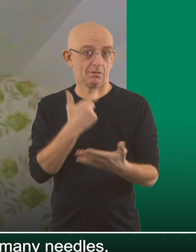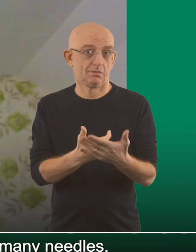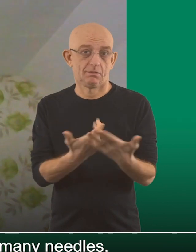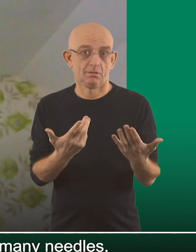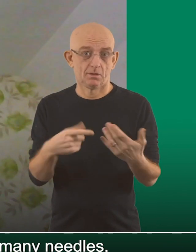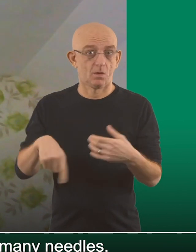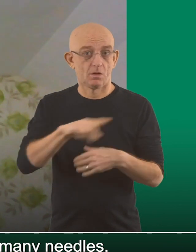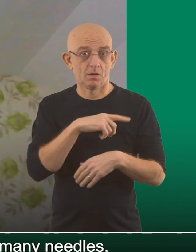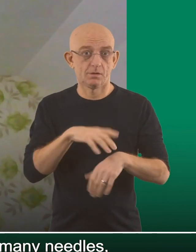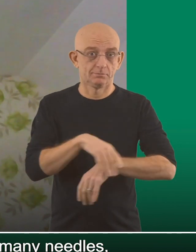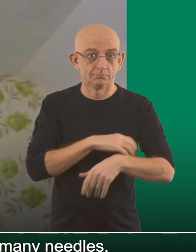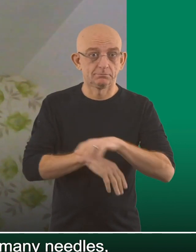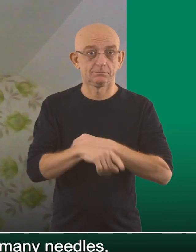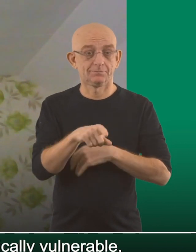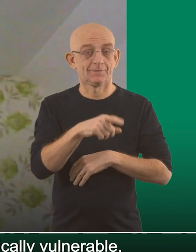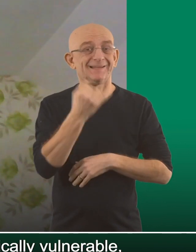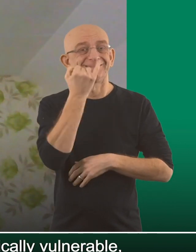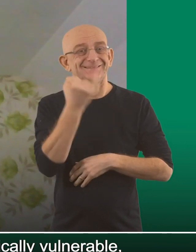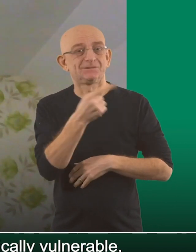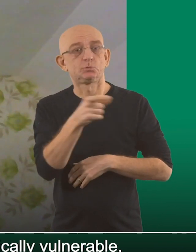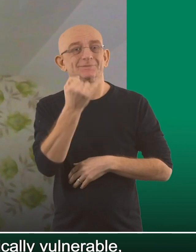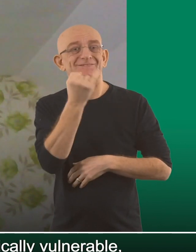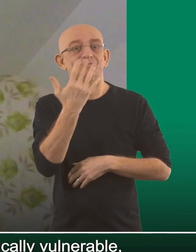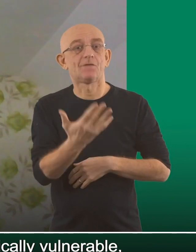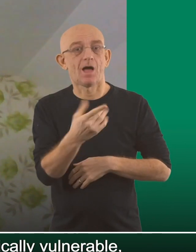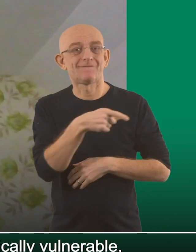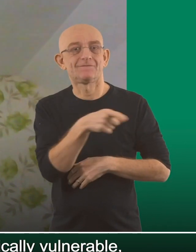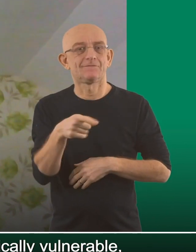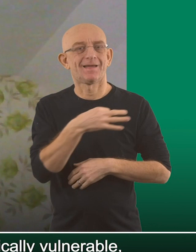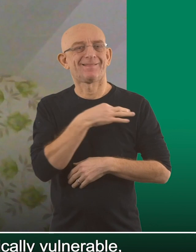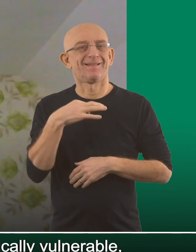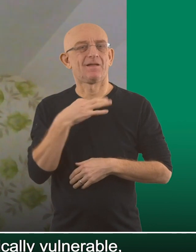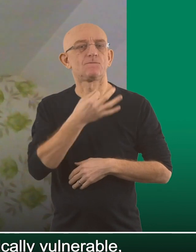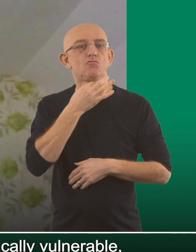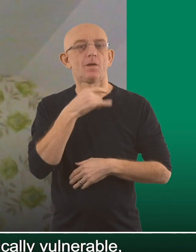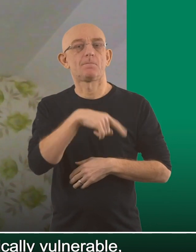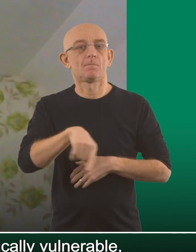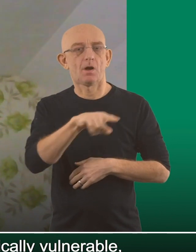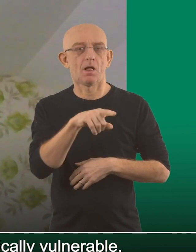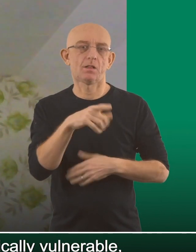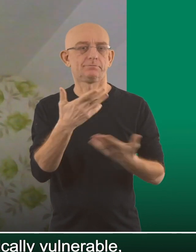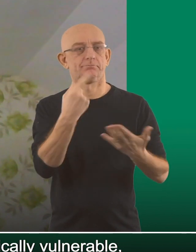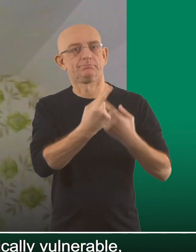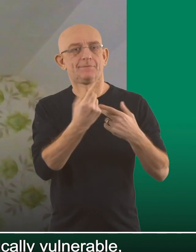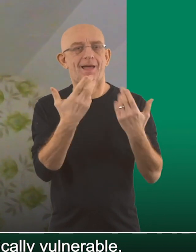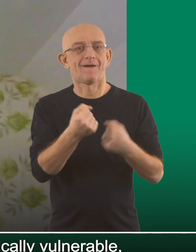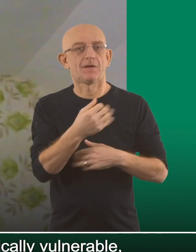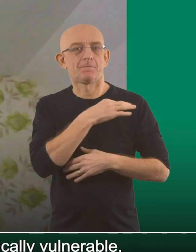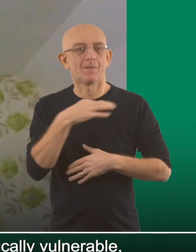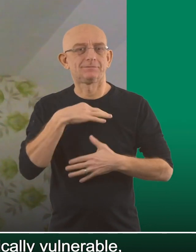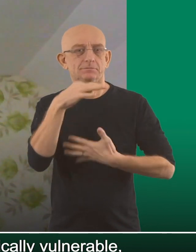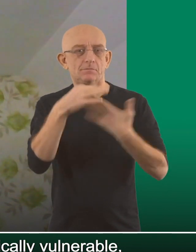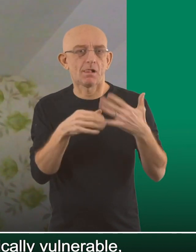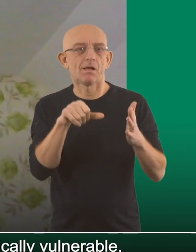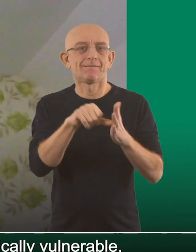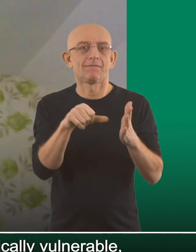so quickly is undoubtedly an astounding effort. People who are aged 16 to 65 who are clinically vulnerable